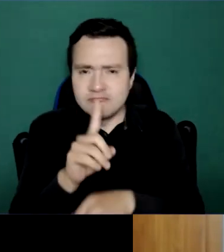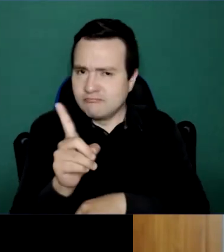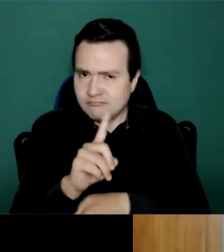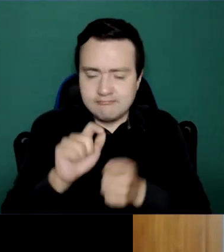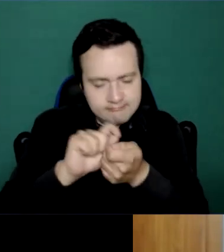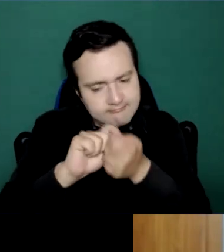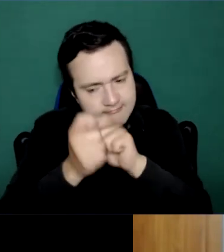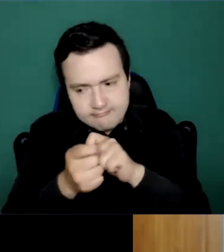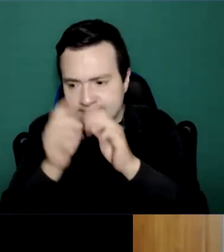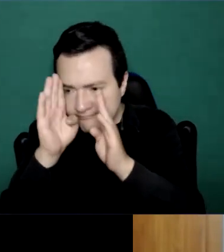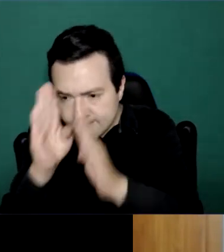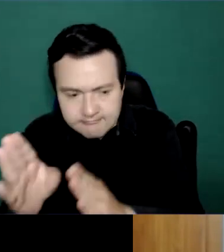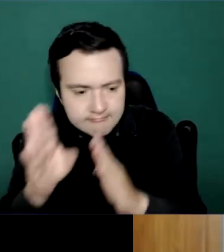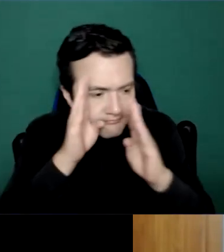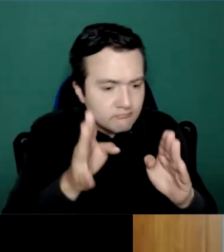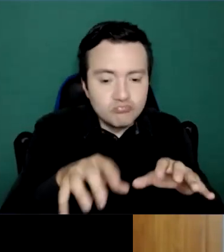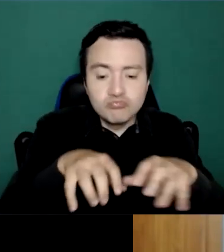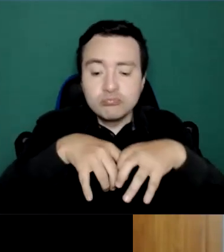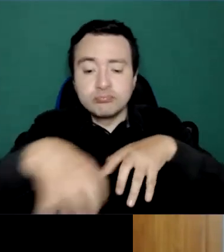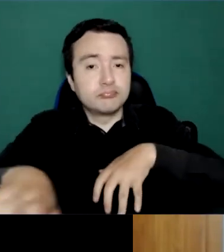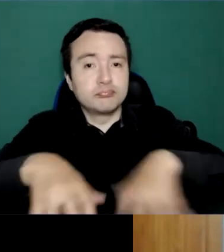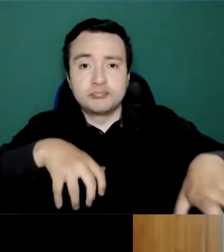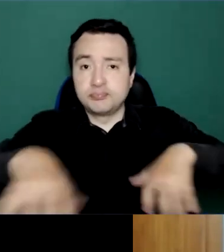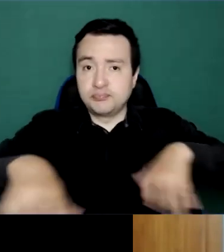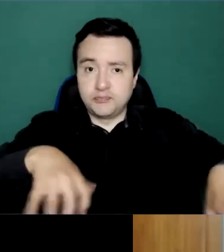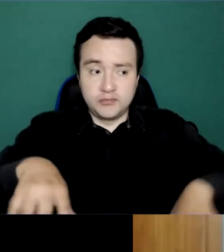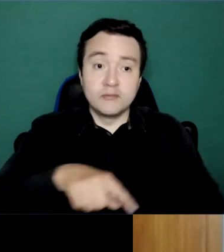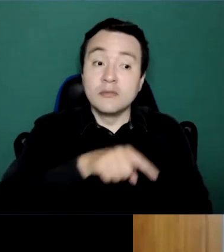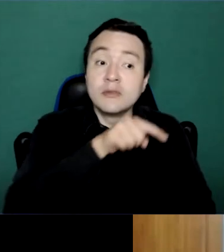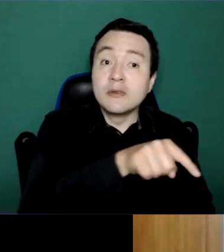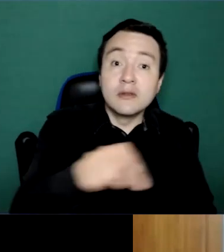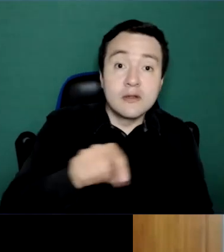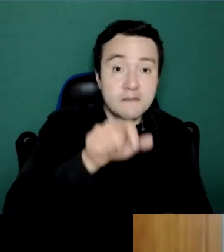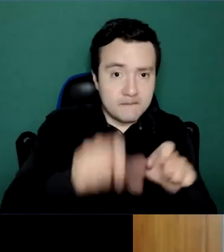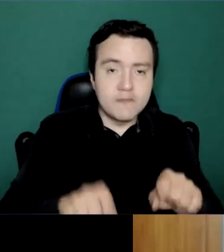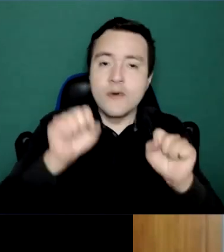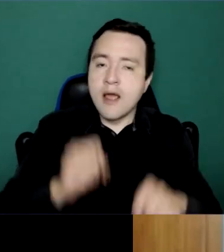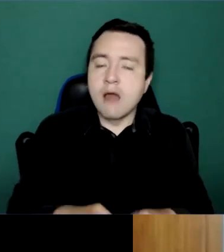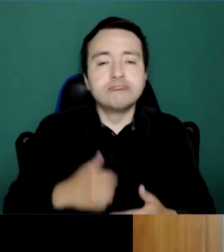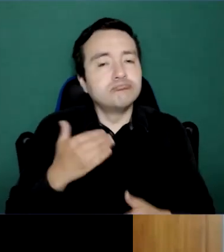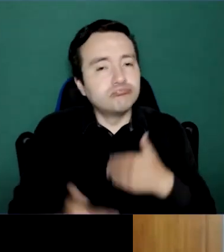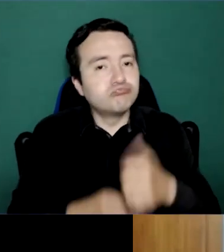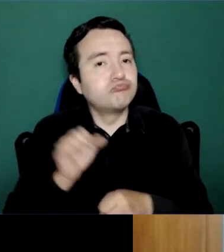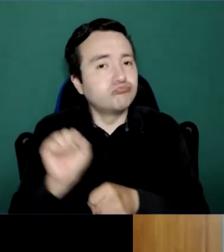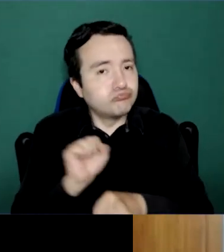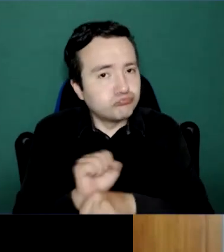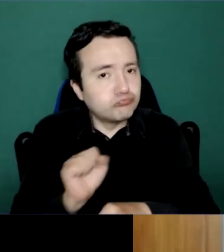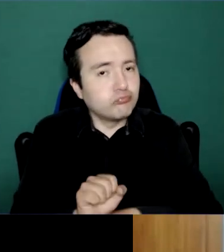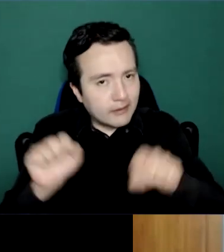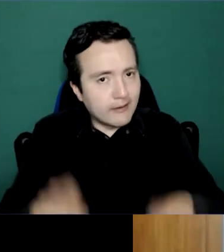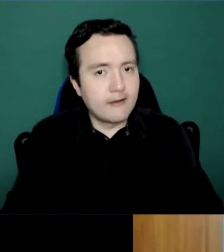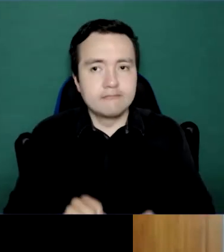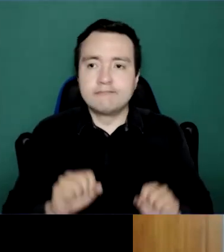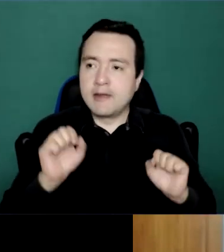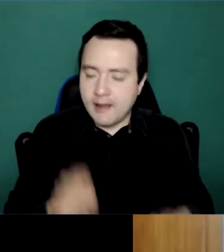more productive life, get a job in their community, and therefore productivity increases. So investment in mental health